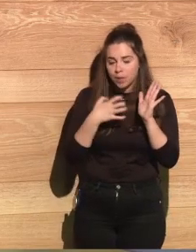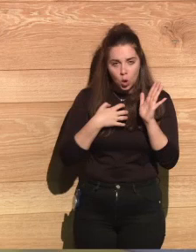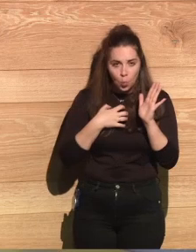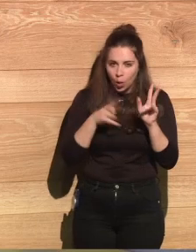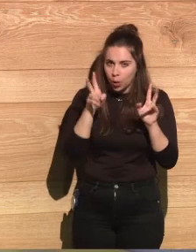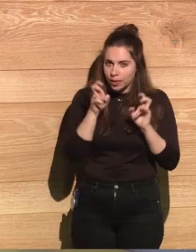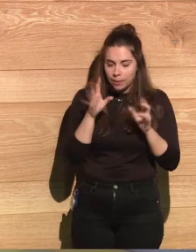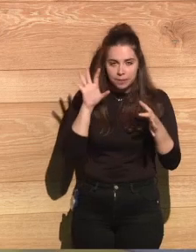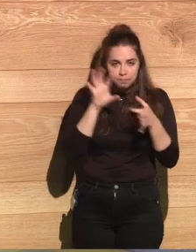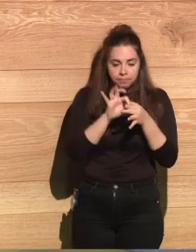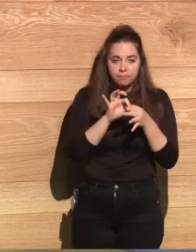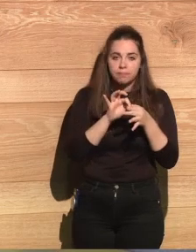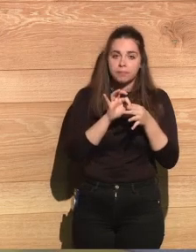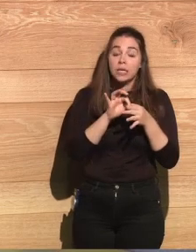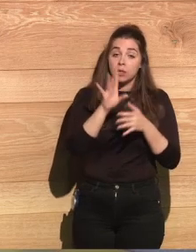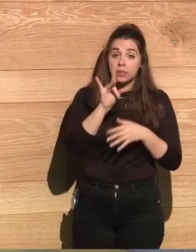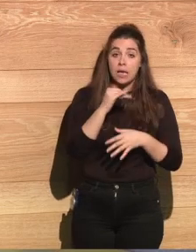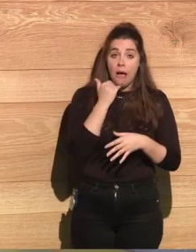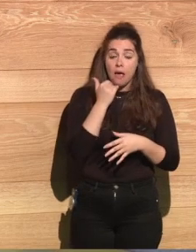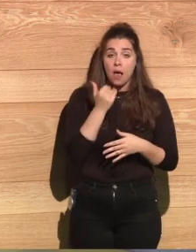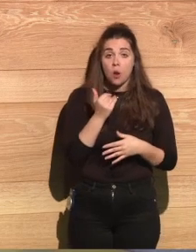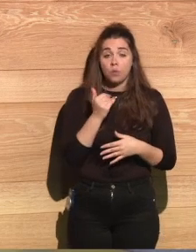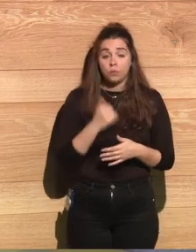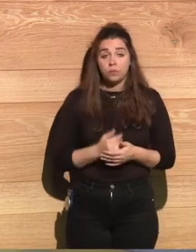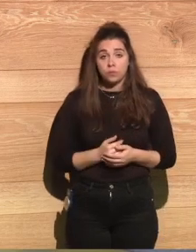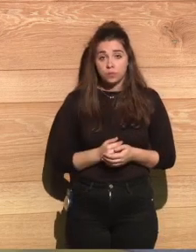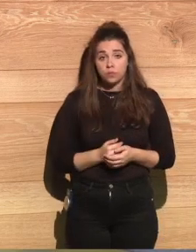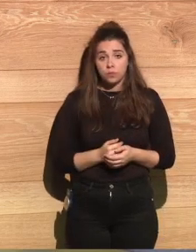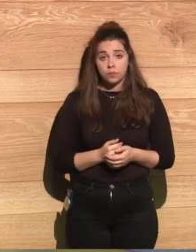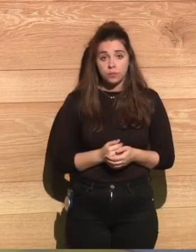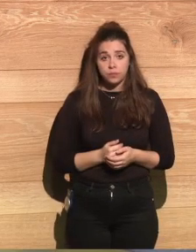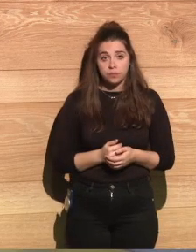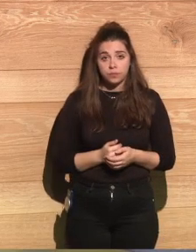is, because of the